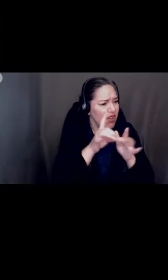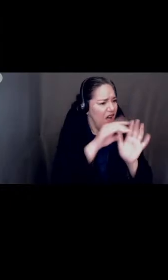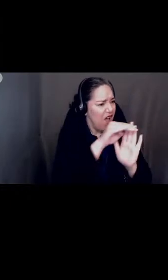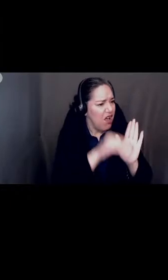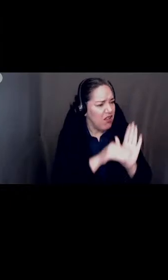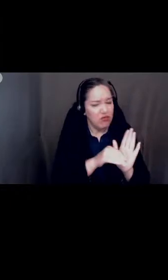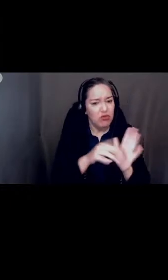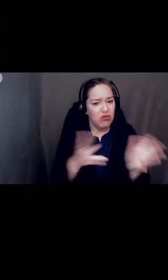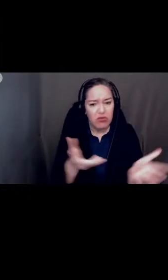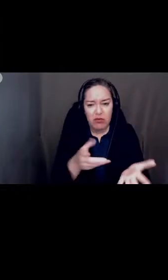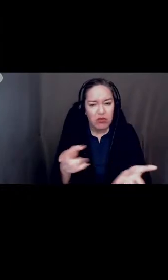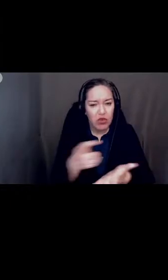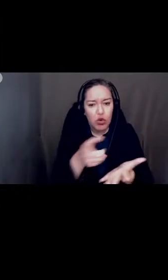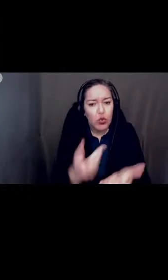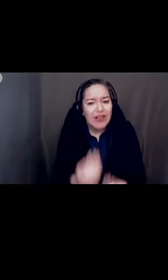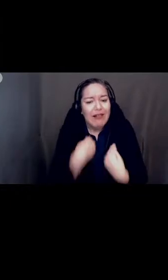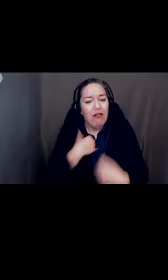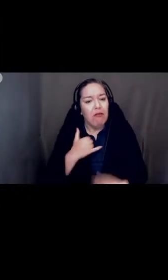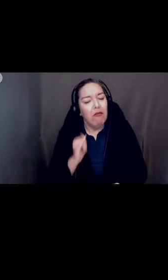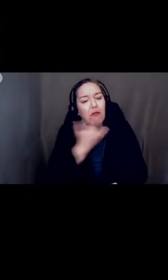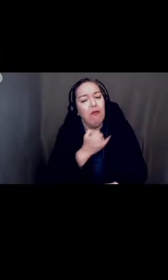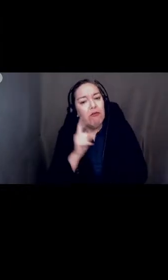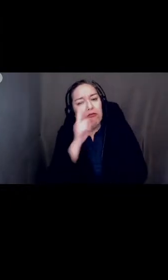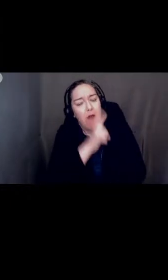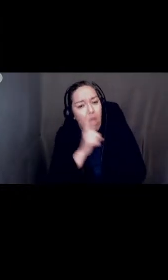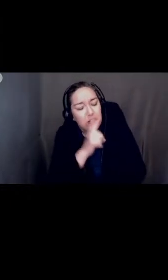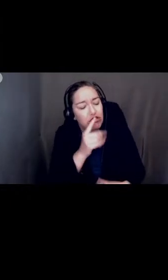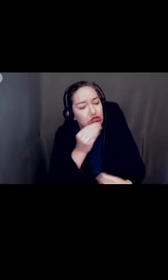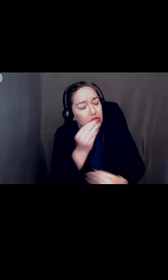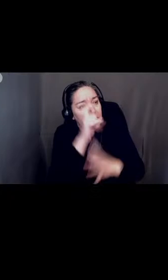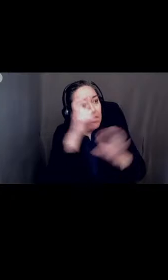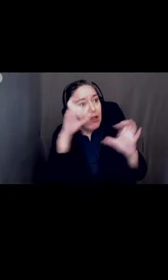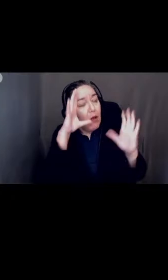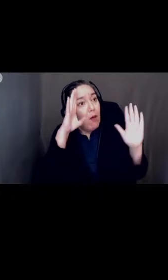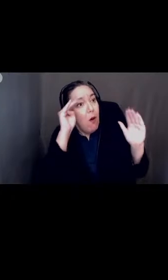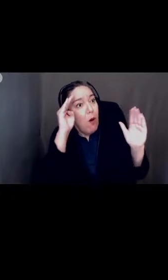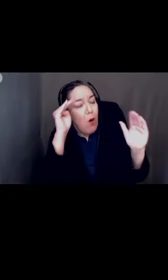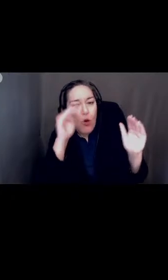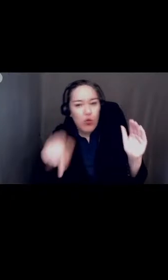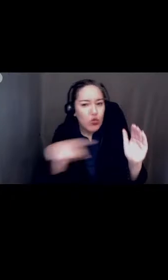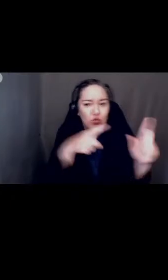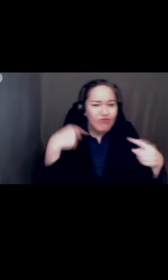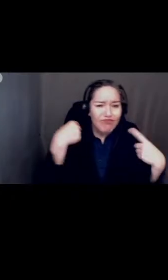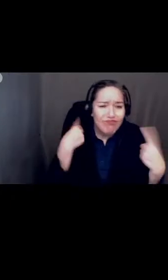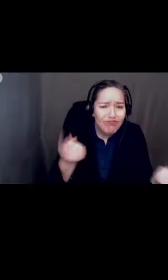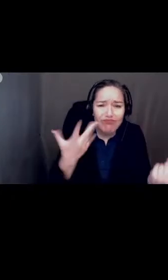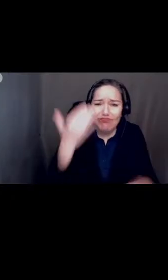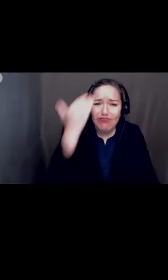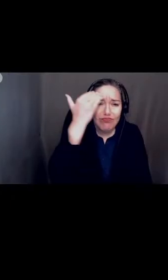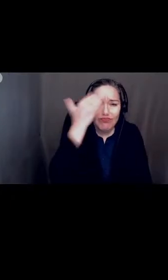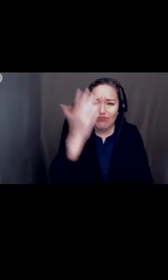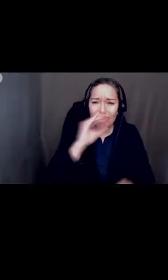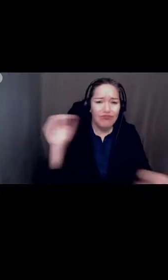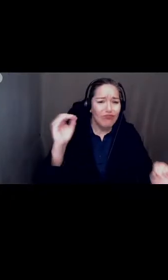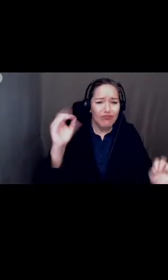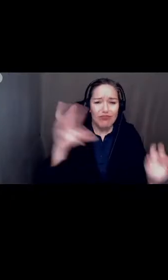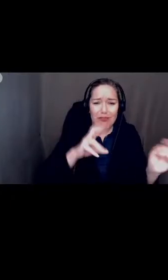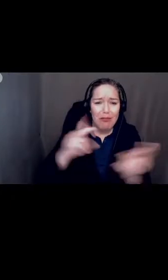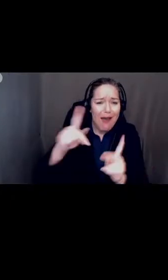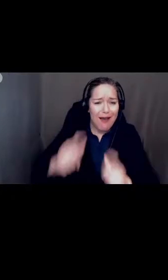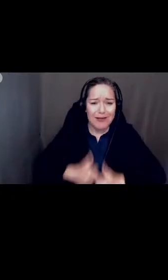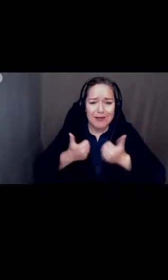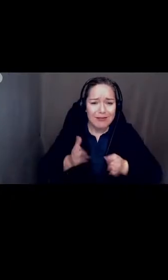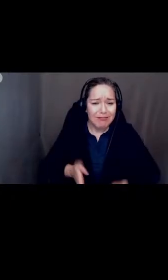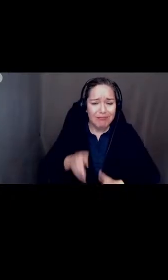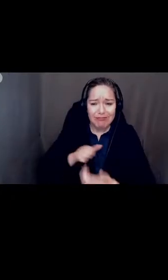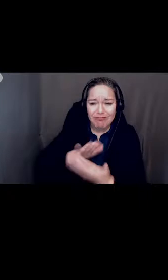all along you were not going you were going to remain in distance learning that's why there was no planning going on because there was no rush you still are